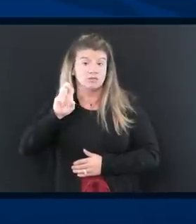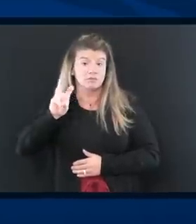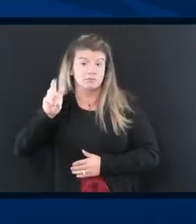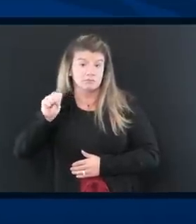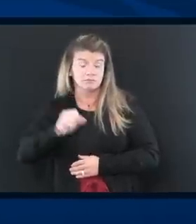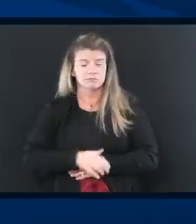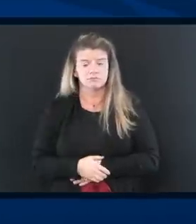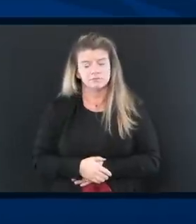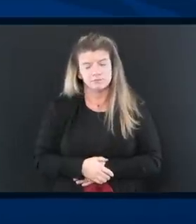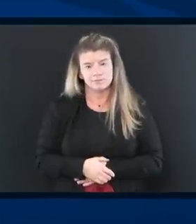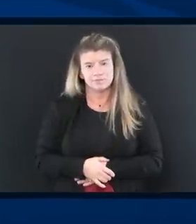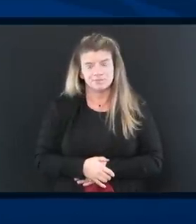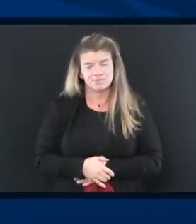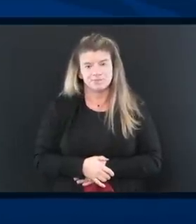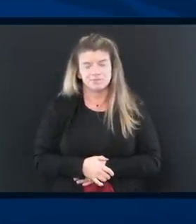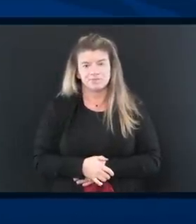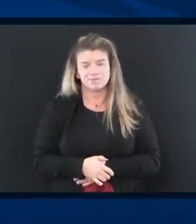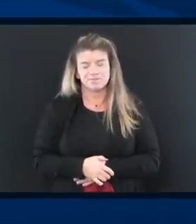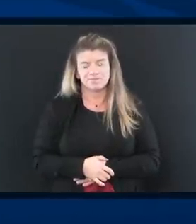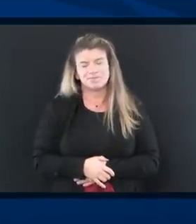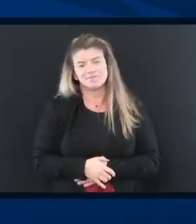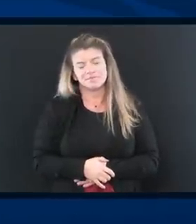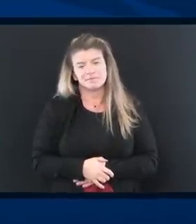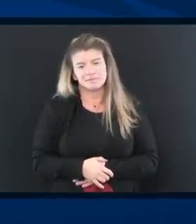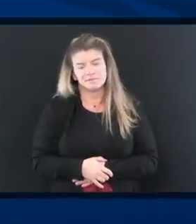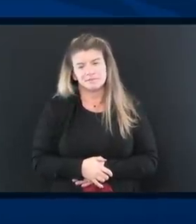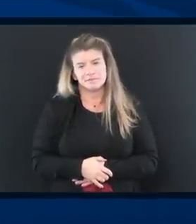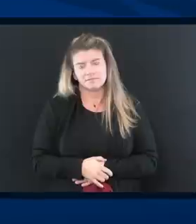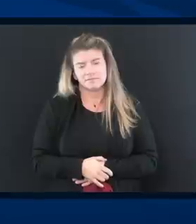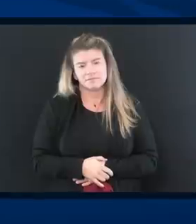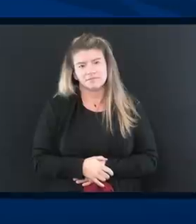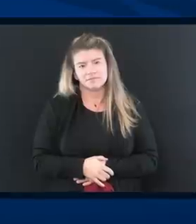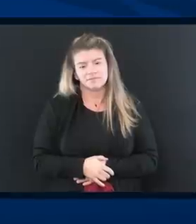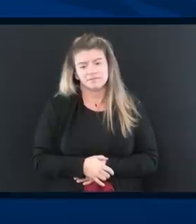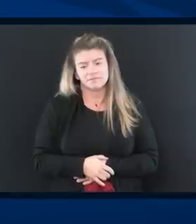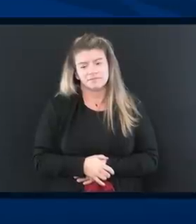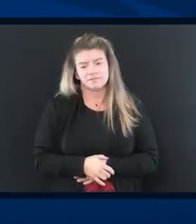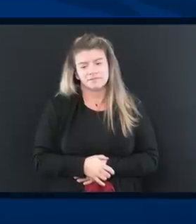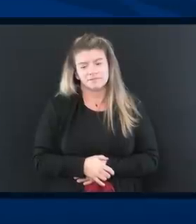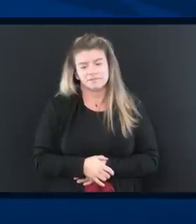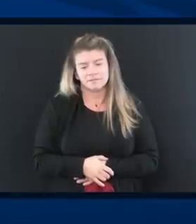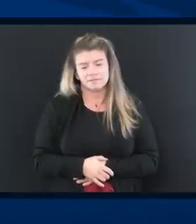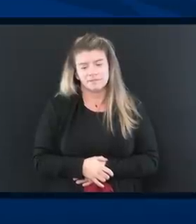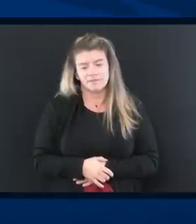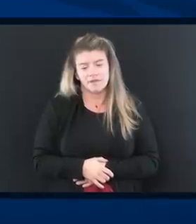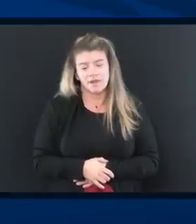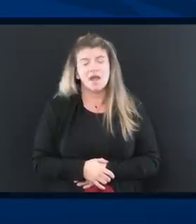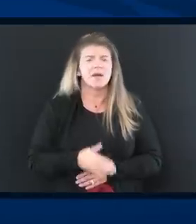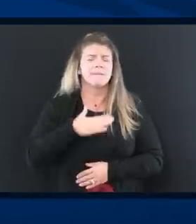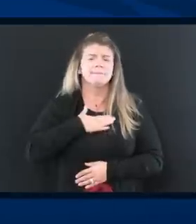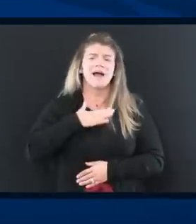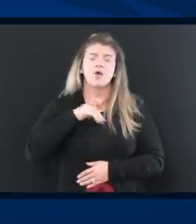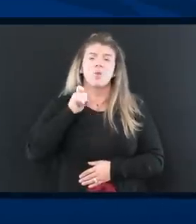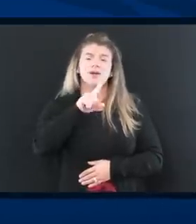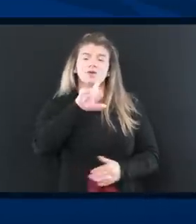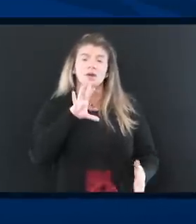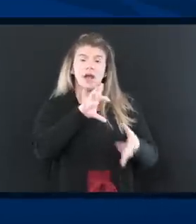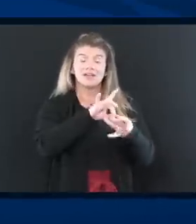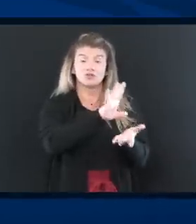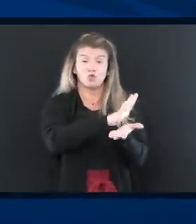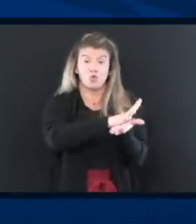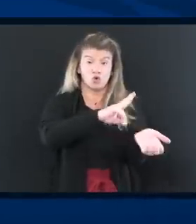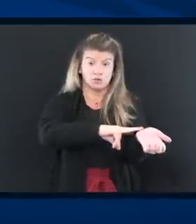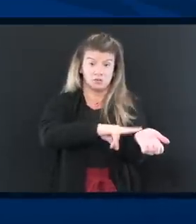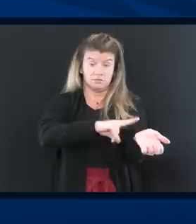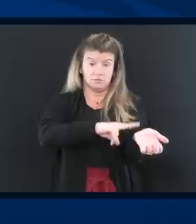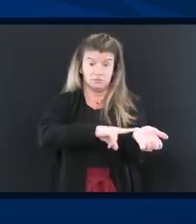Good afternoon, Matthew Young with the West Virginia Daily News. I wanted to ask you about, about school nurses. In several counties, we have